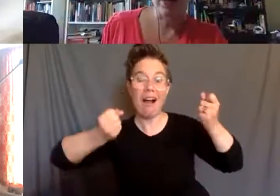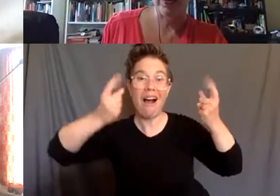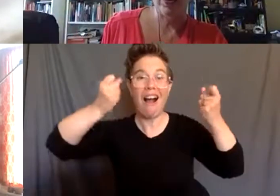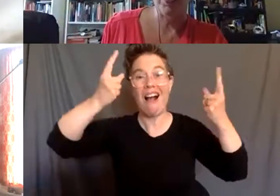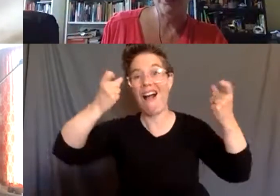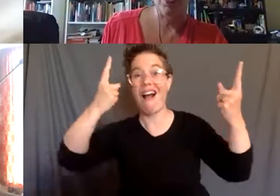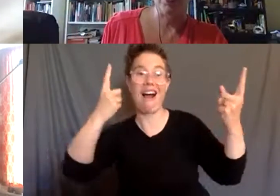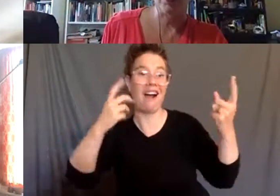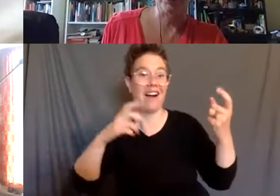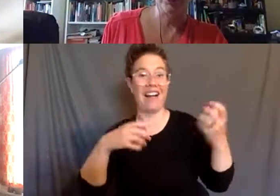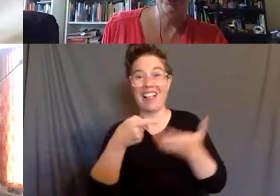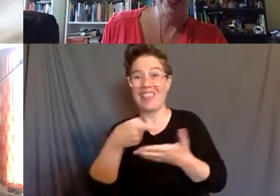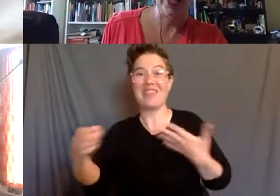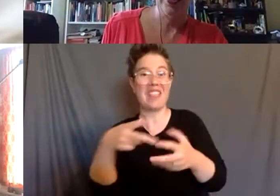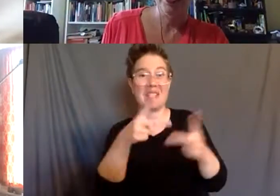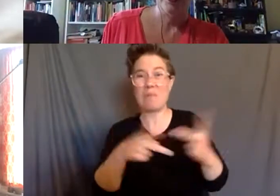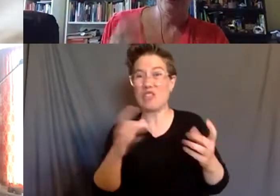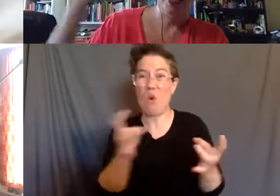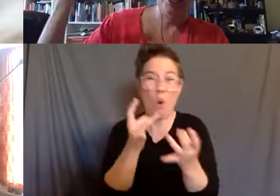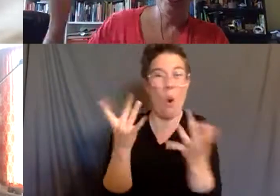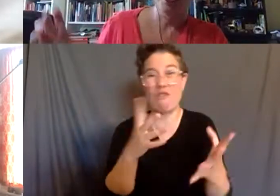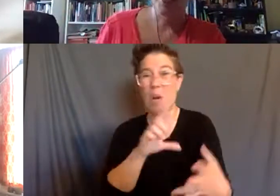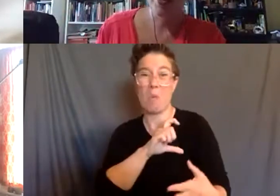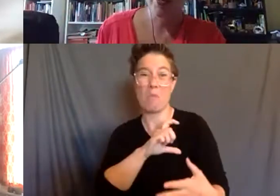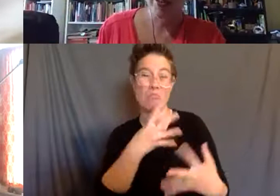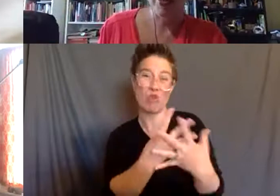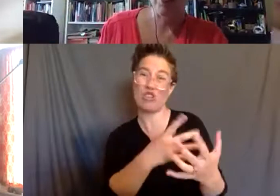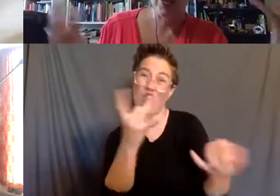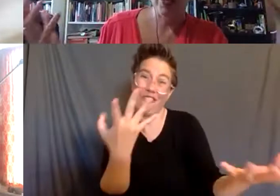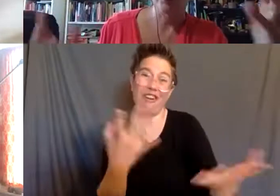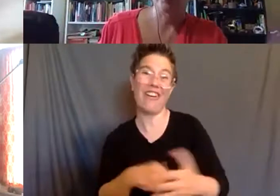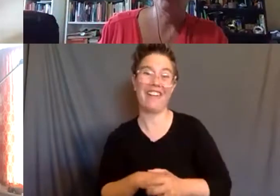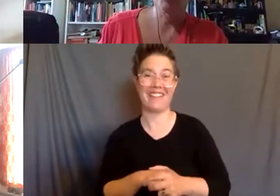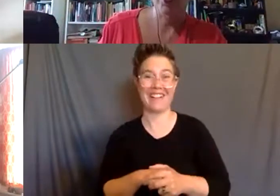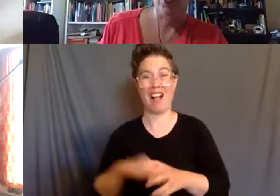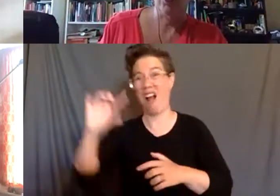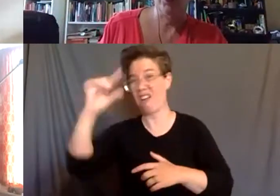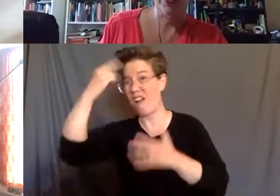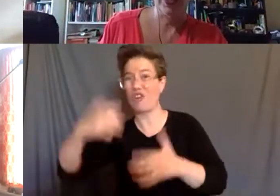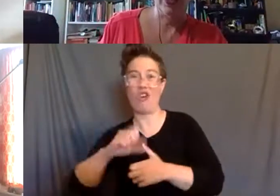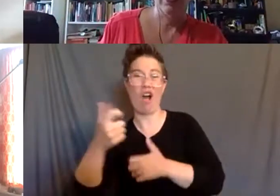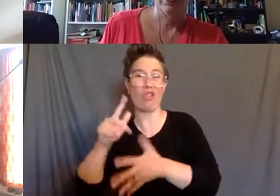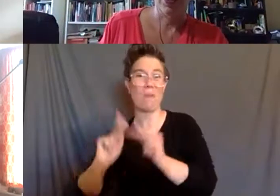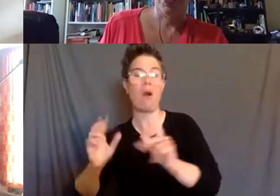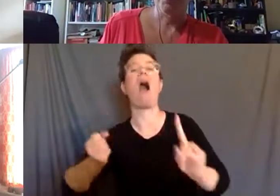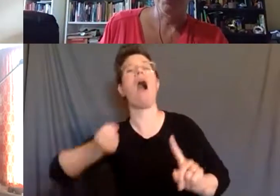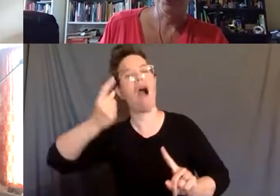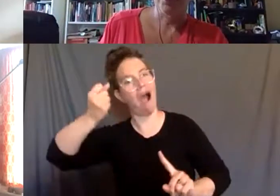awful these places are. surely even whatever governors or other people would be